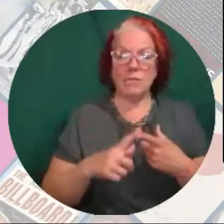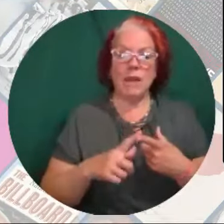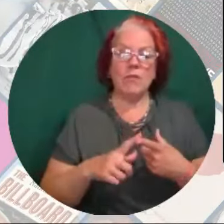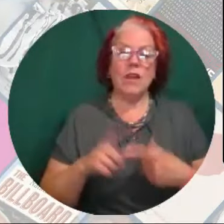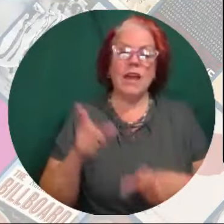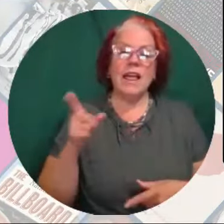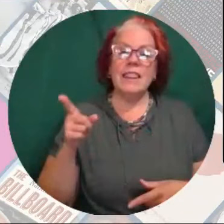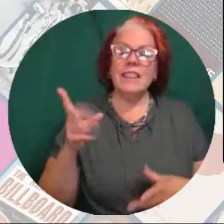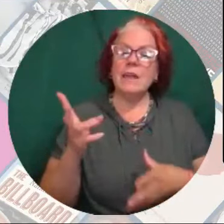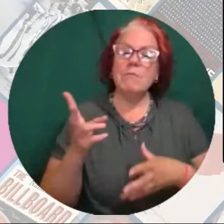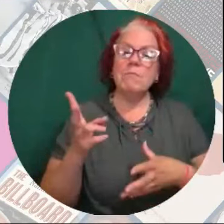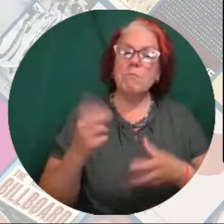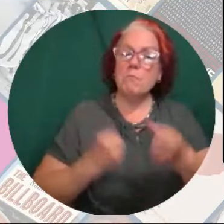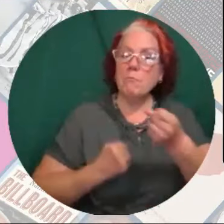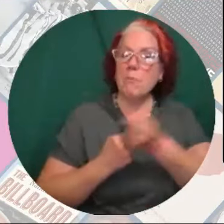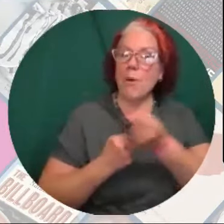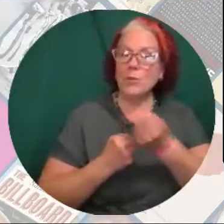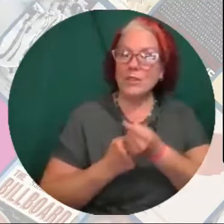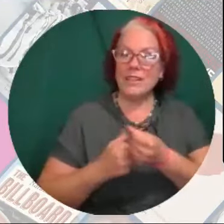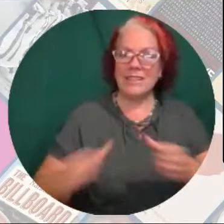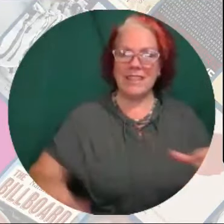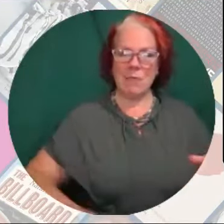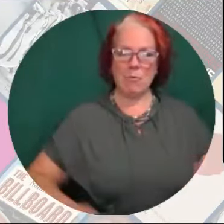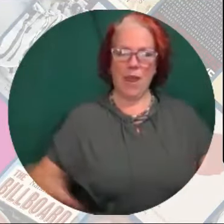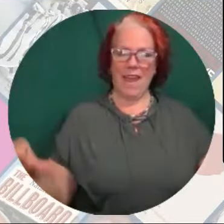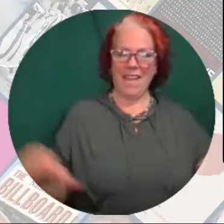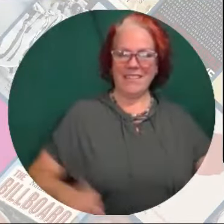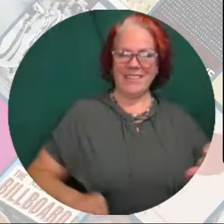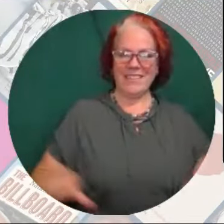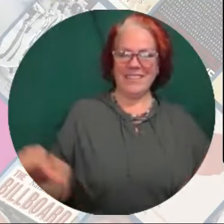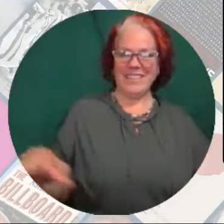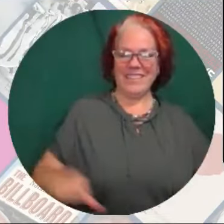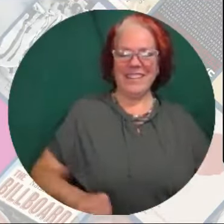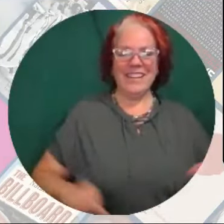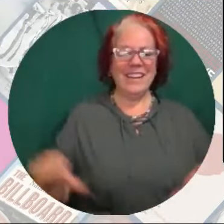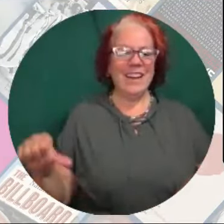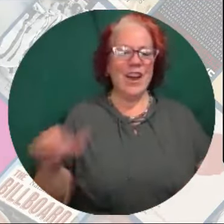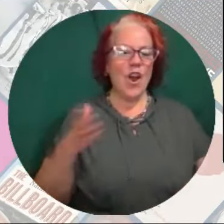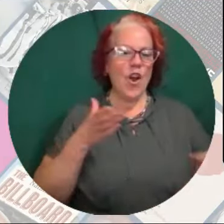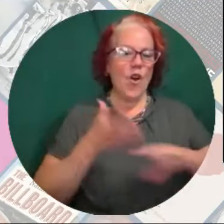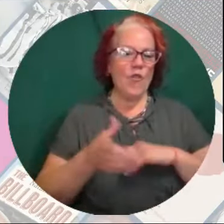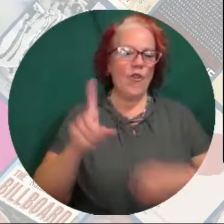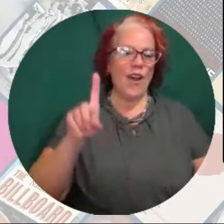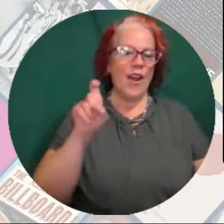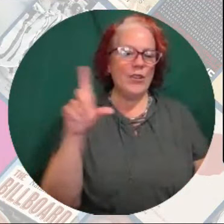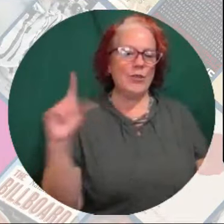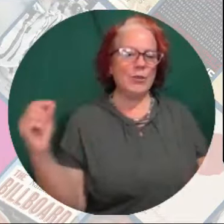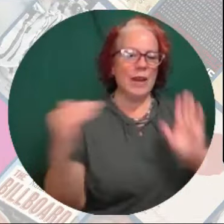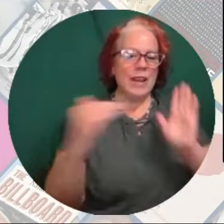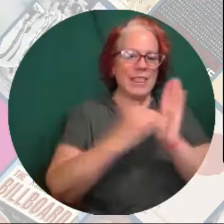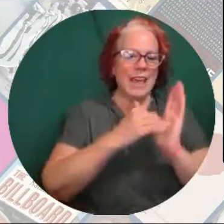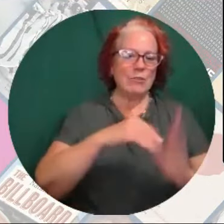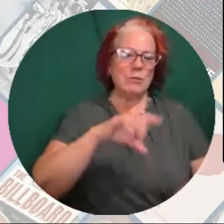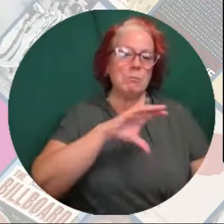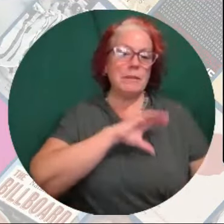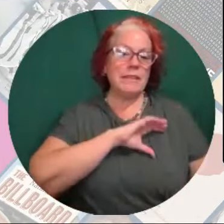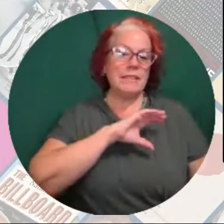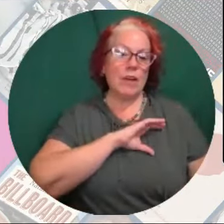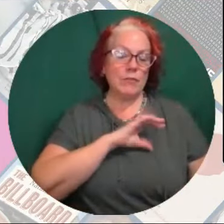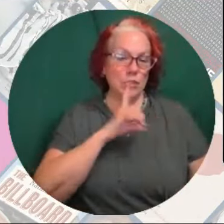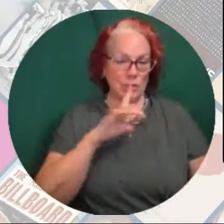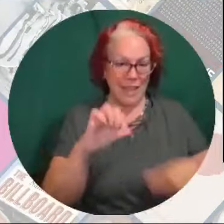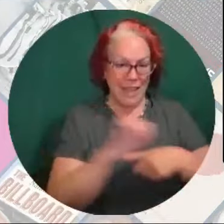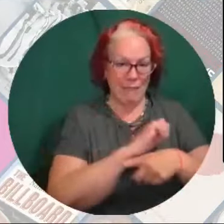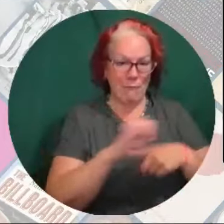they boasted, they brag that over 120,000 police officers have been